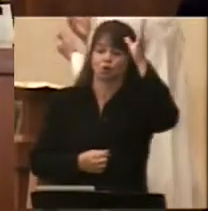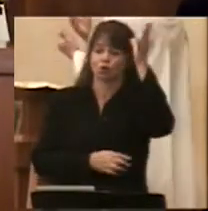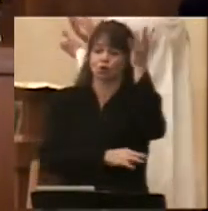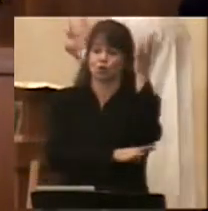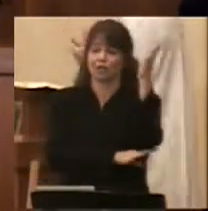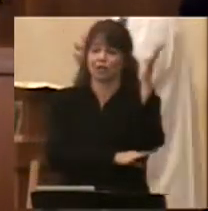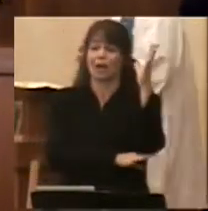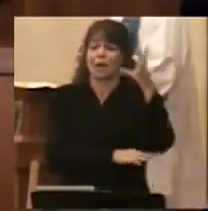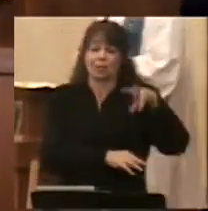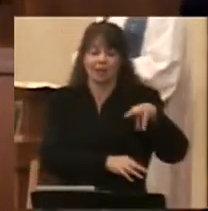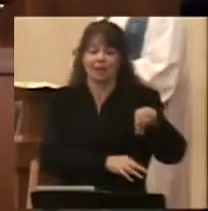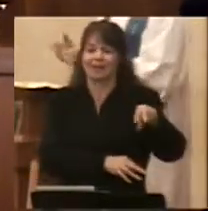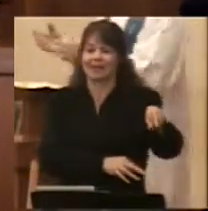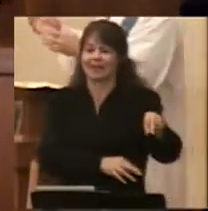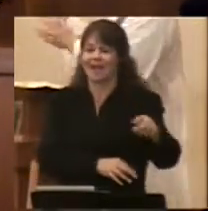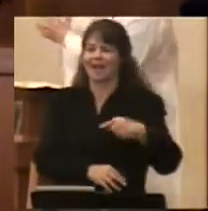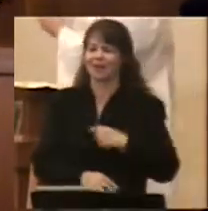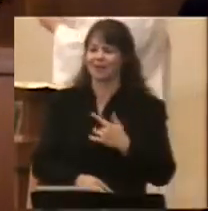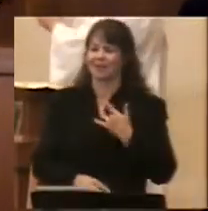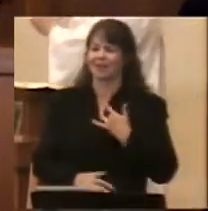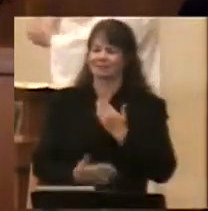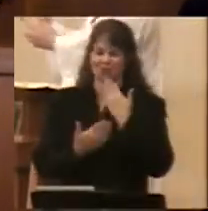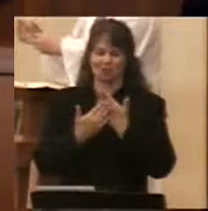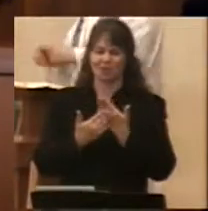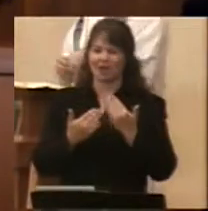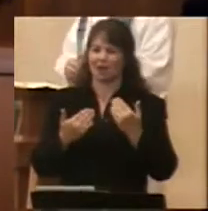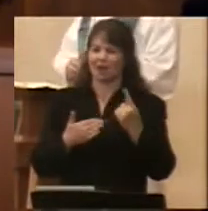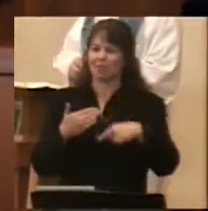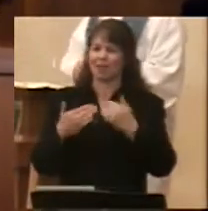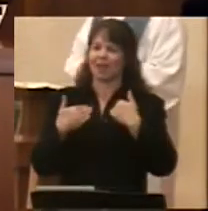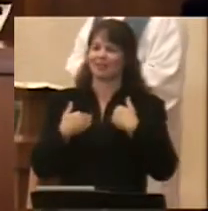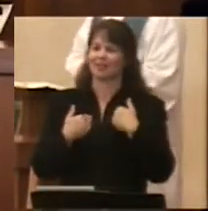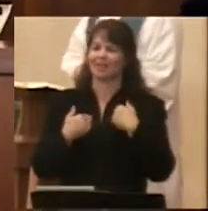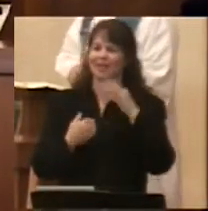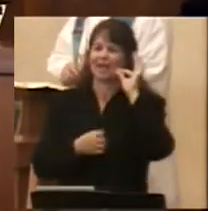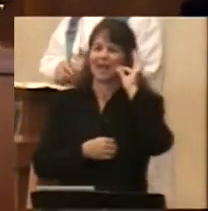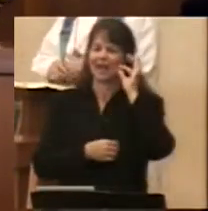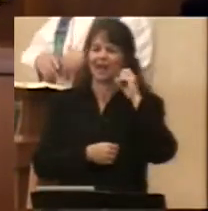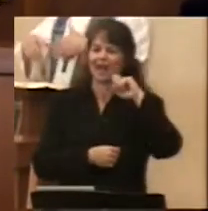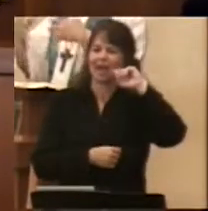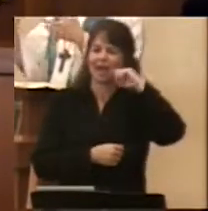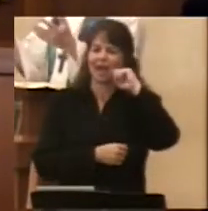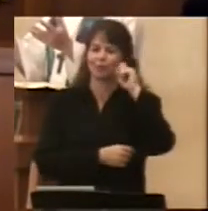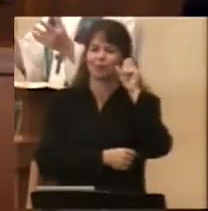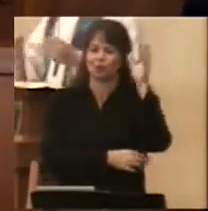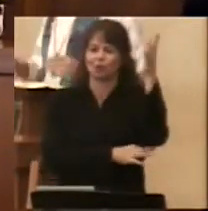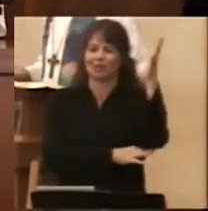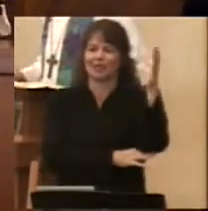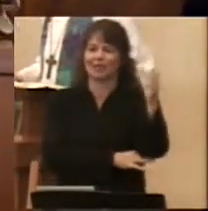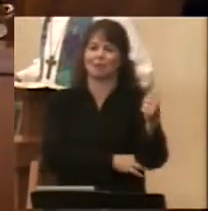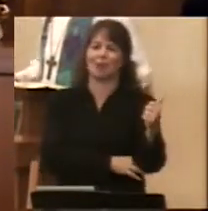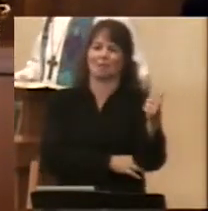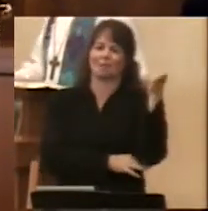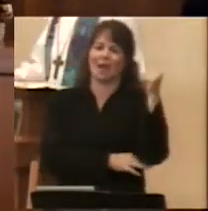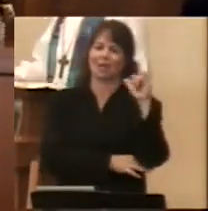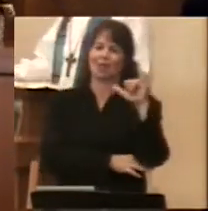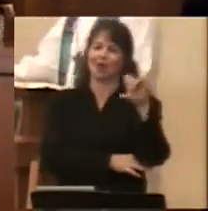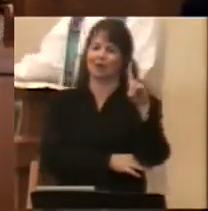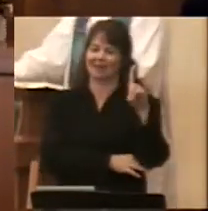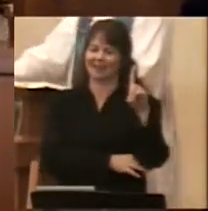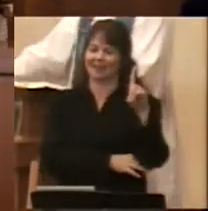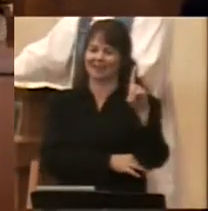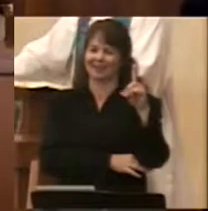to me that seems quite nice about having an apple tree in the backyard where you can collect your own honey crisp apples